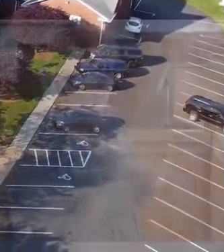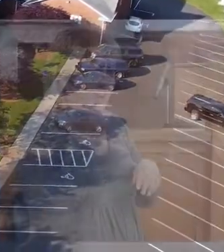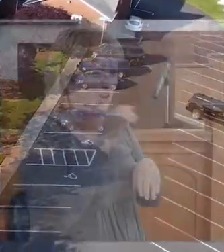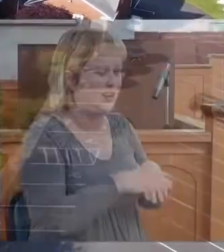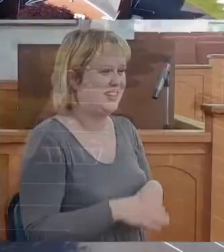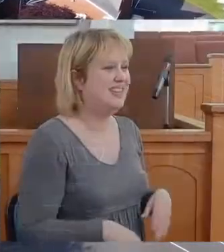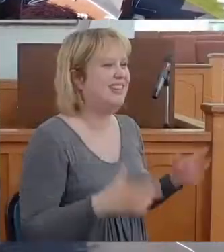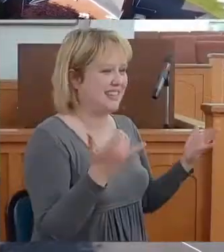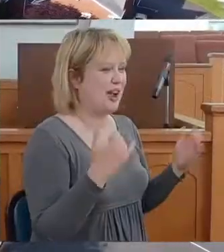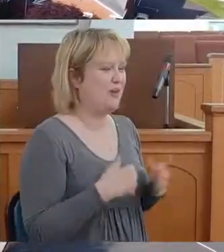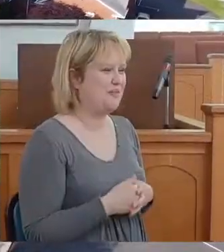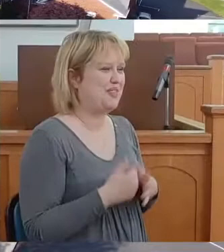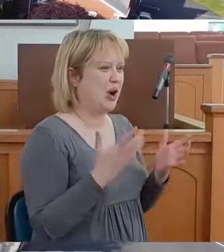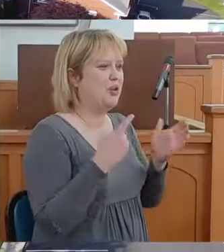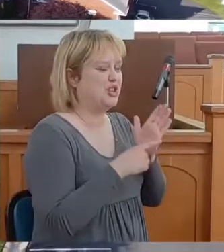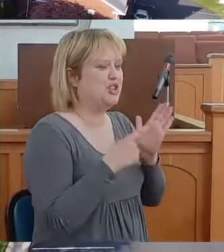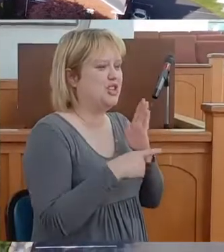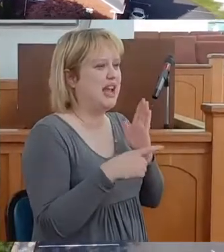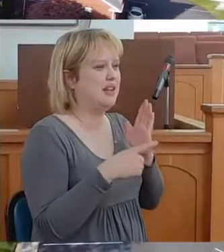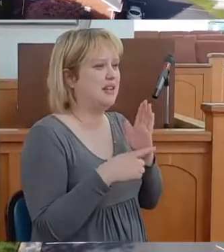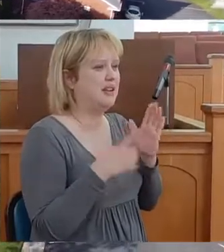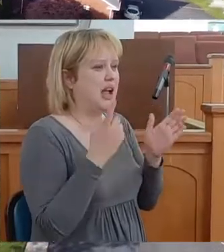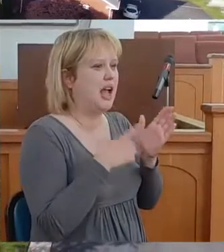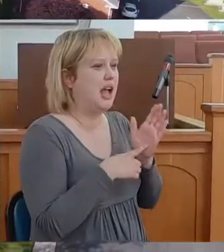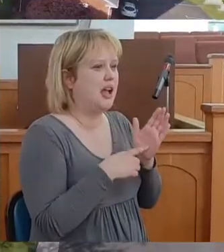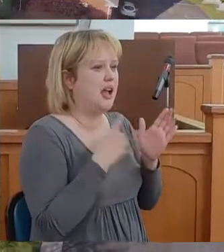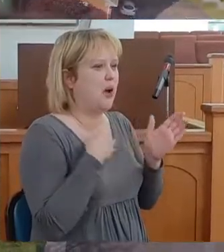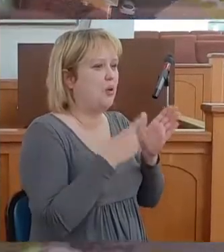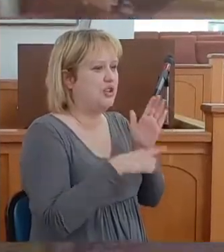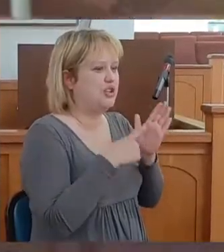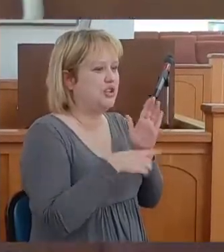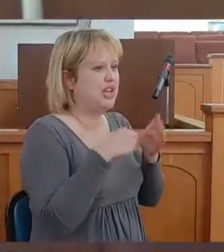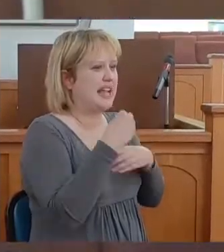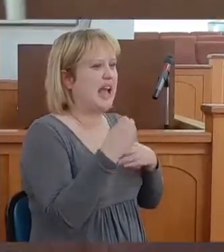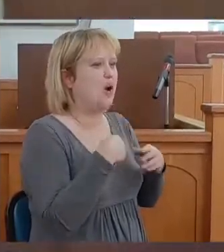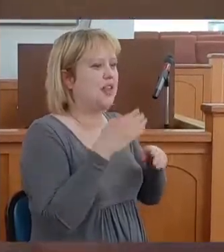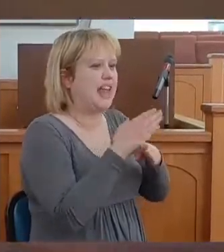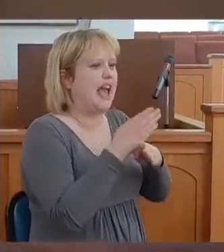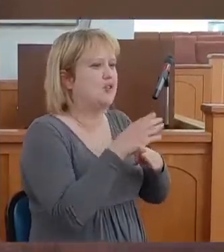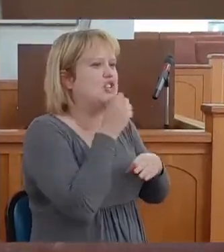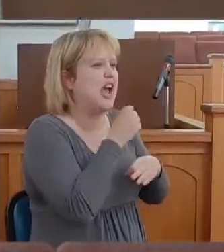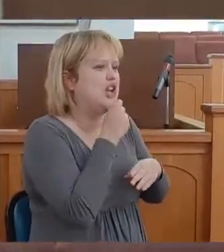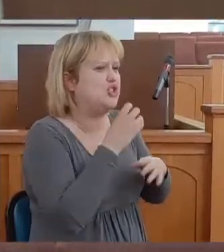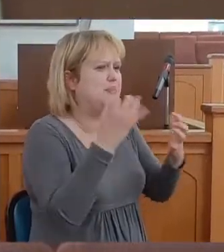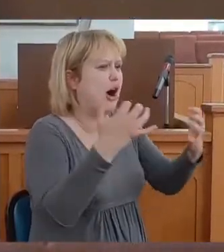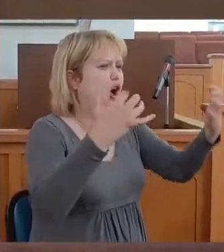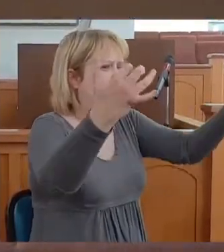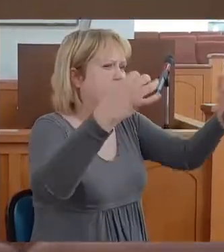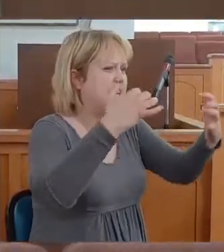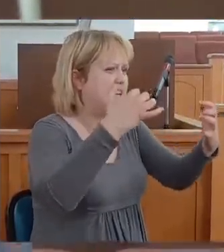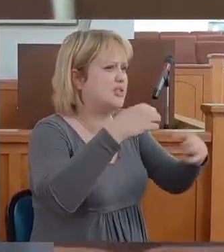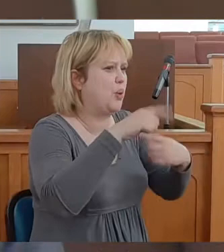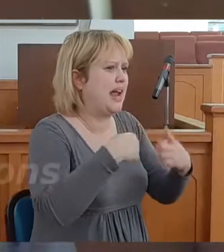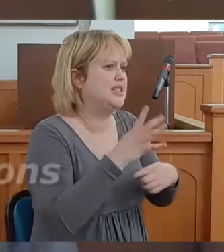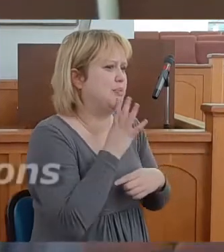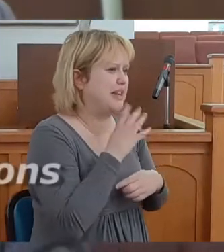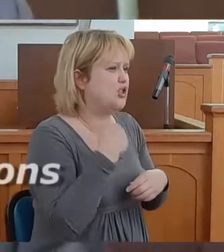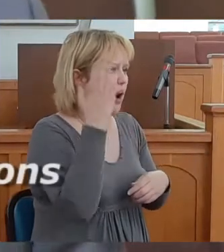I like to check out the average age of my audience when I speak so I know what to share.